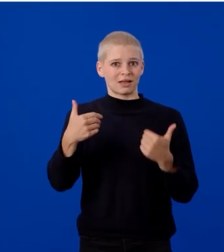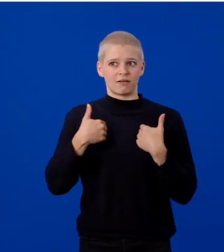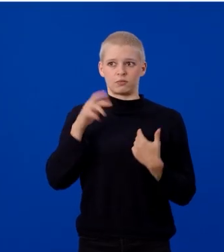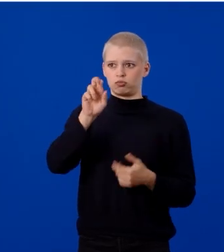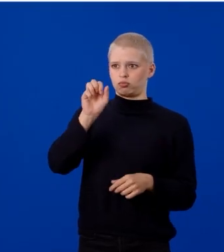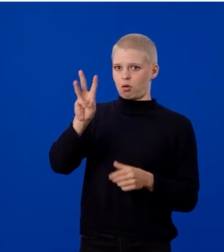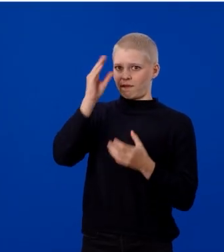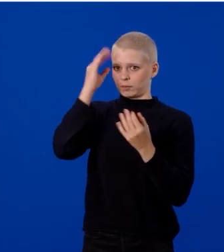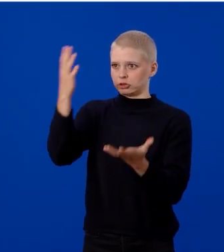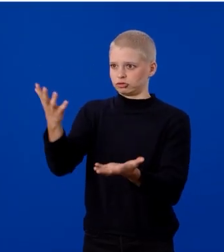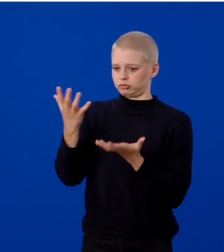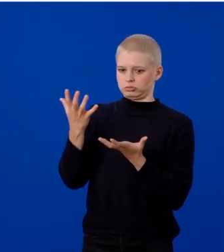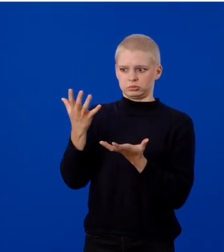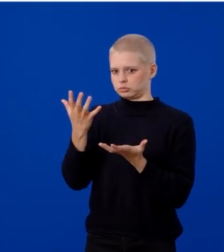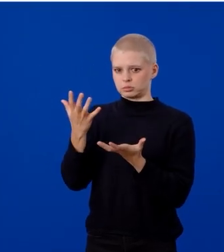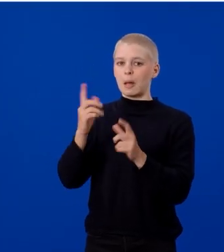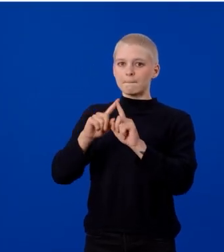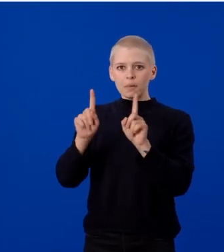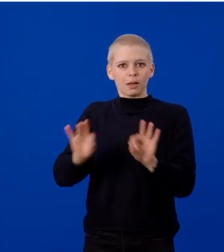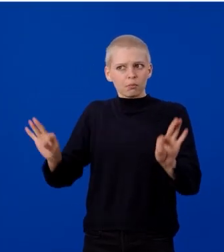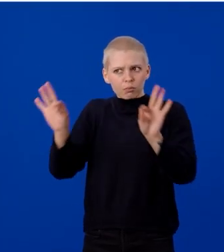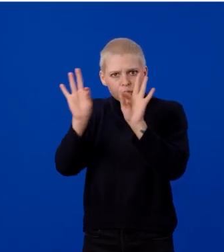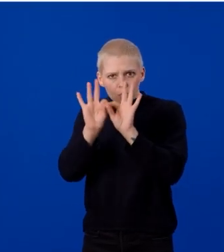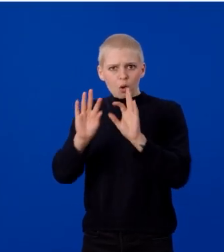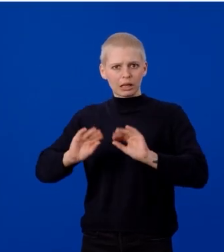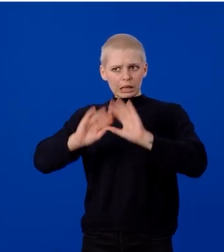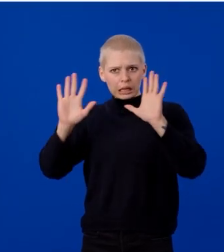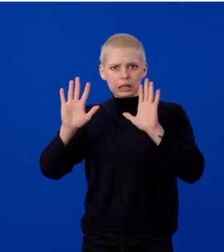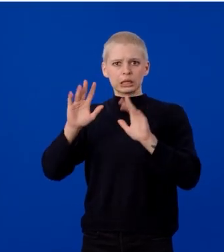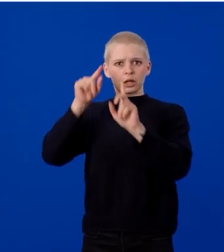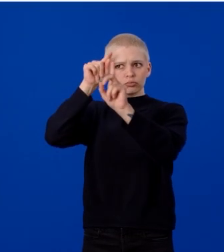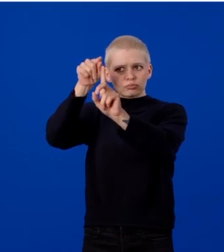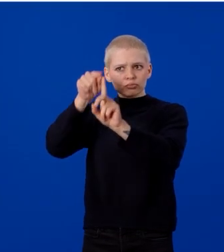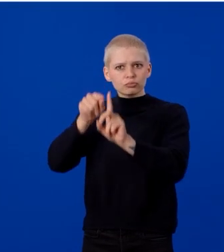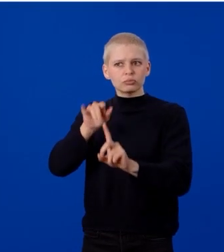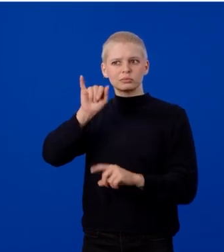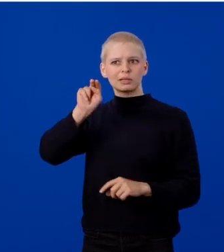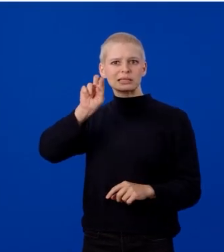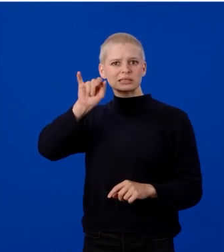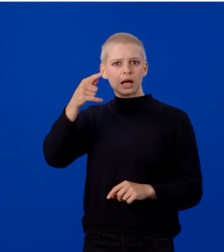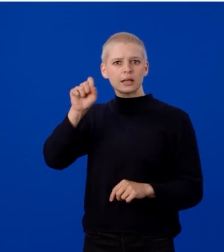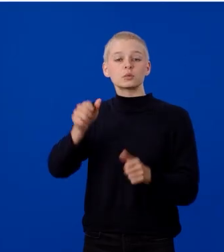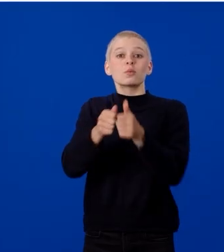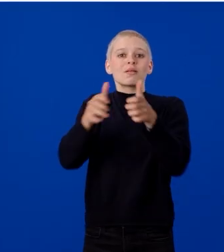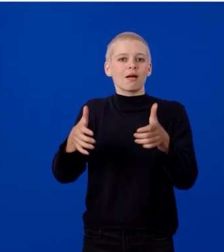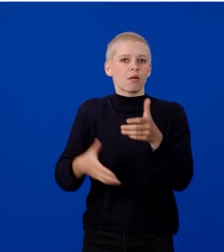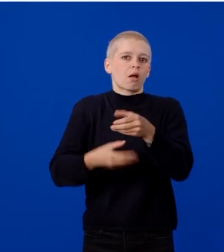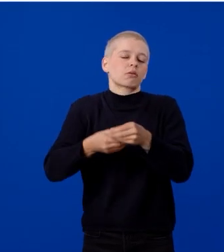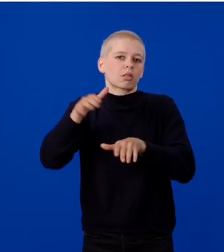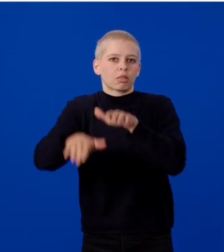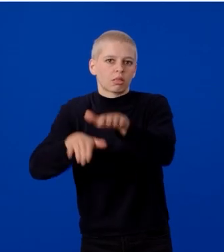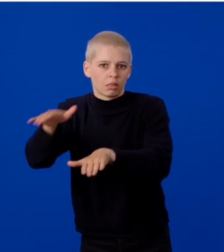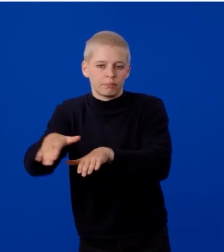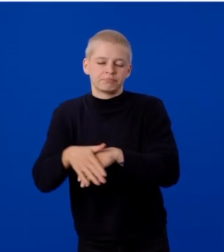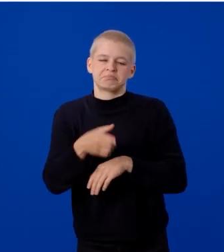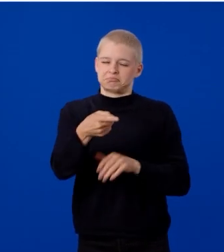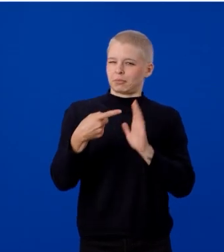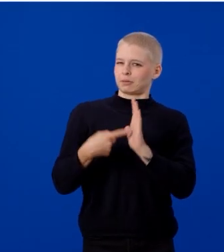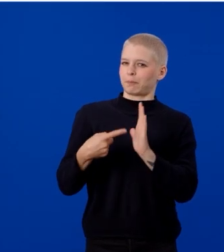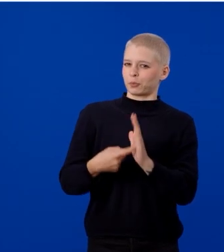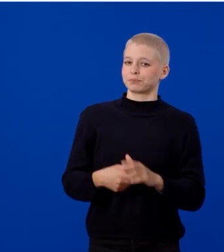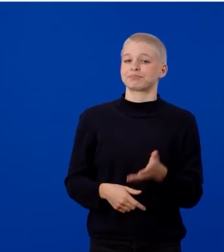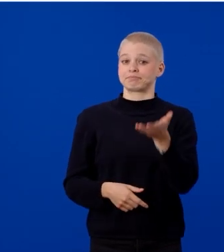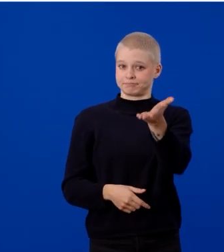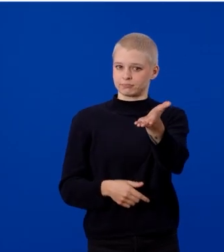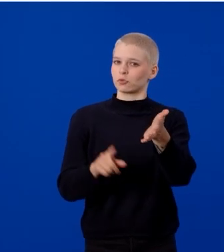but meaningful insights without any extra steps. Let's walk through an example. Here's a research